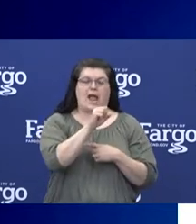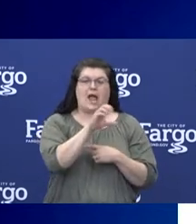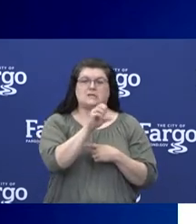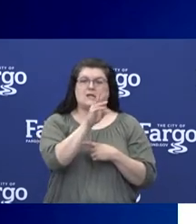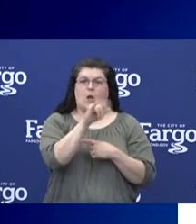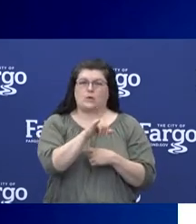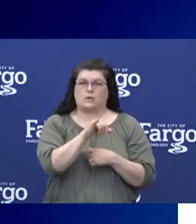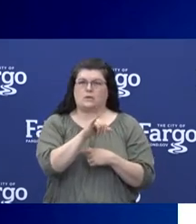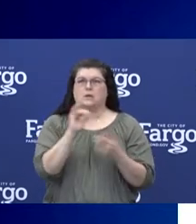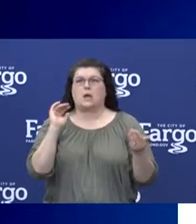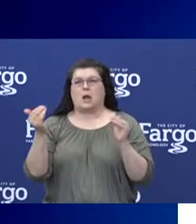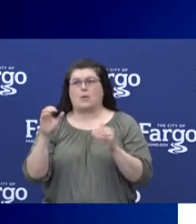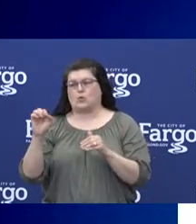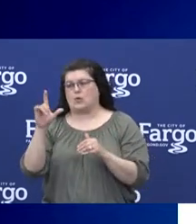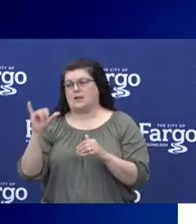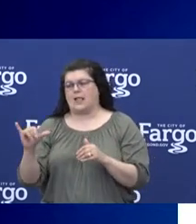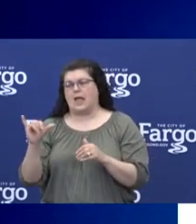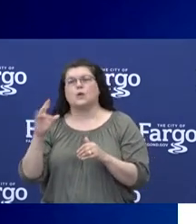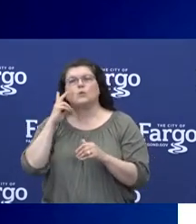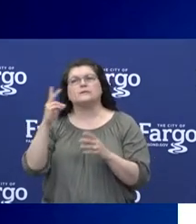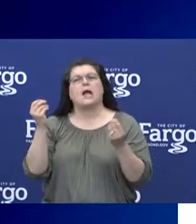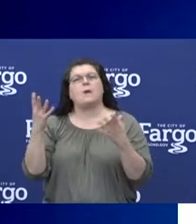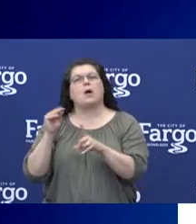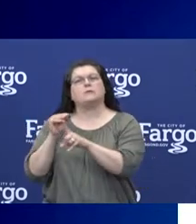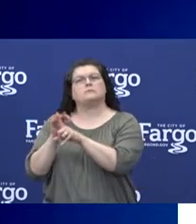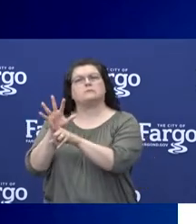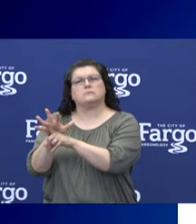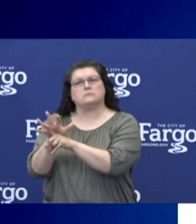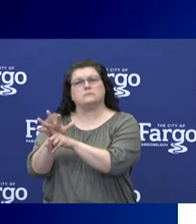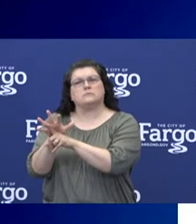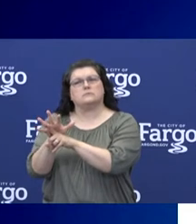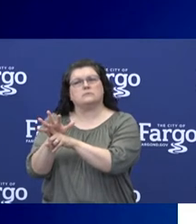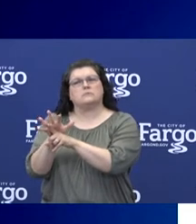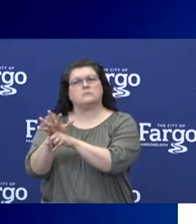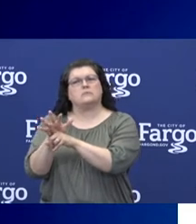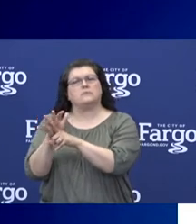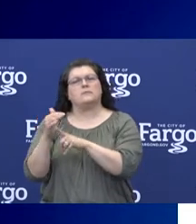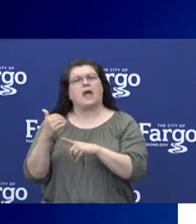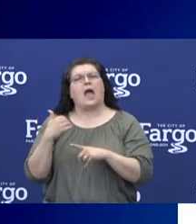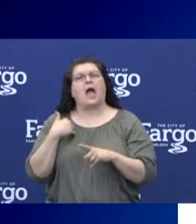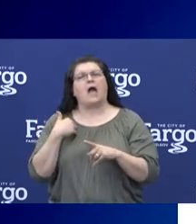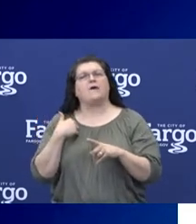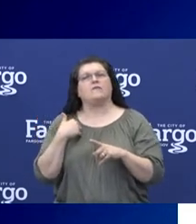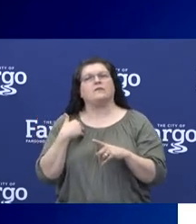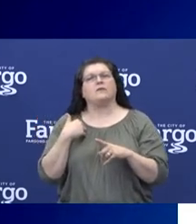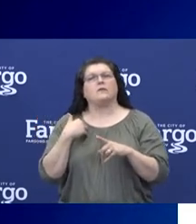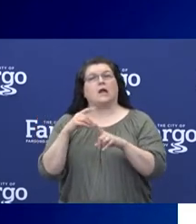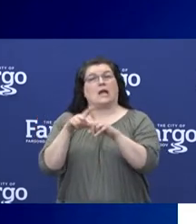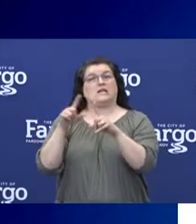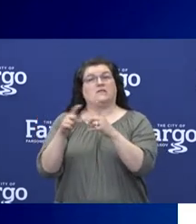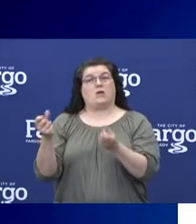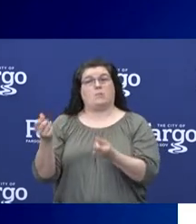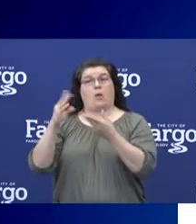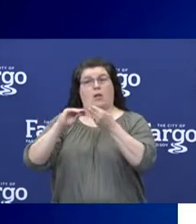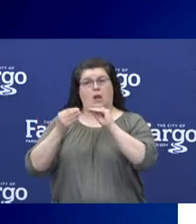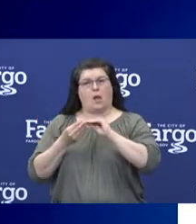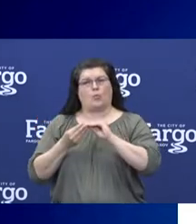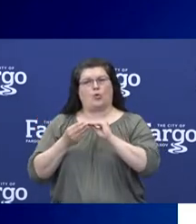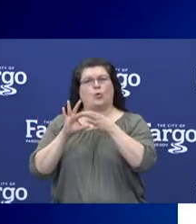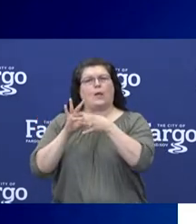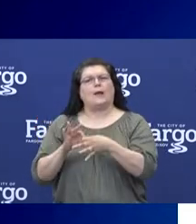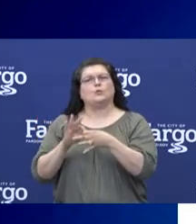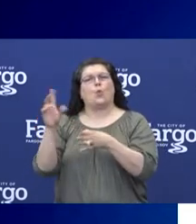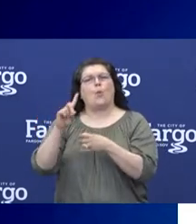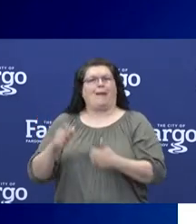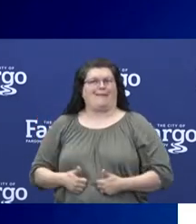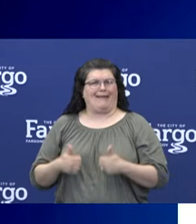source of exposure, there's a really substantial portion of those that are associated with congregate living